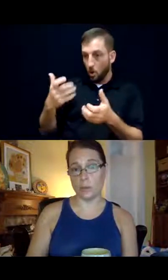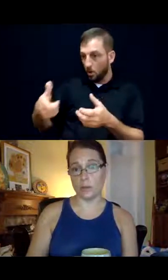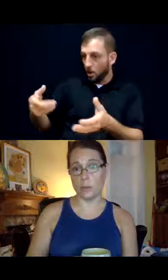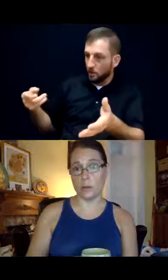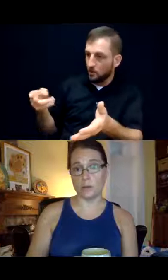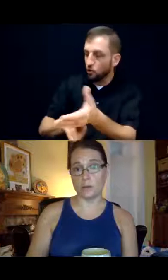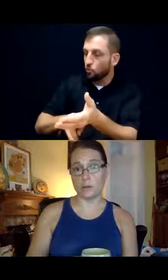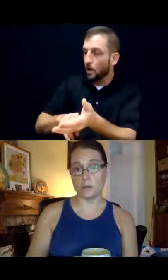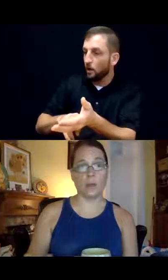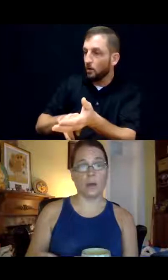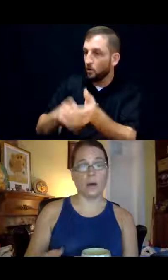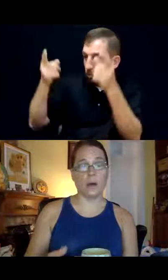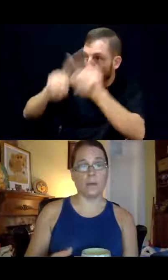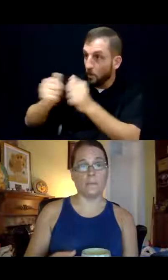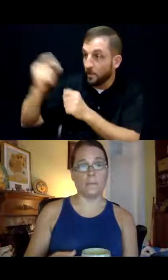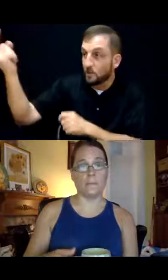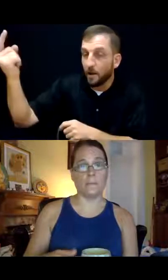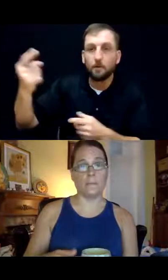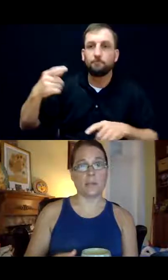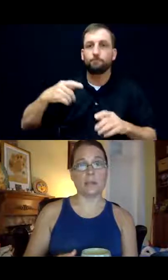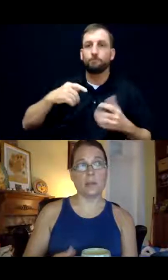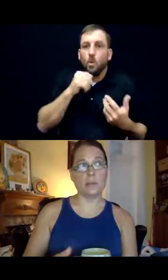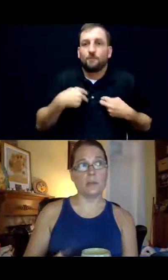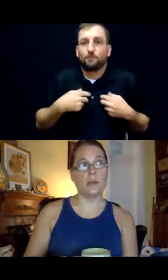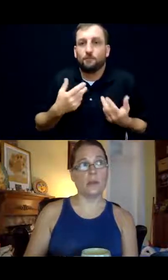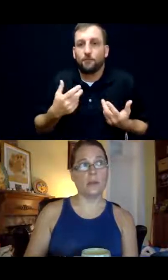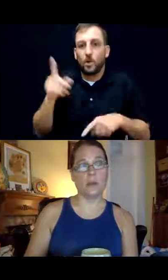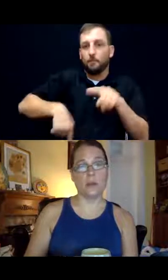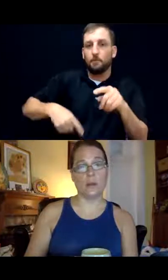someone else. Next slide, please.